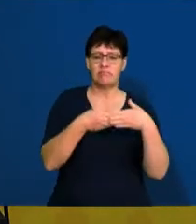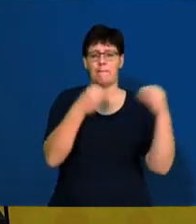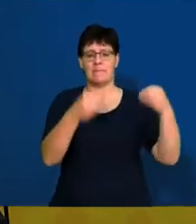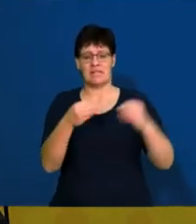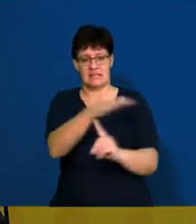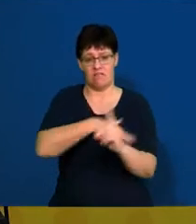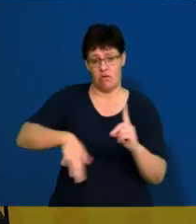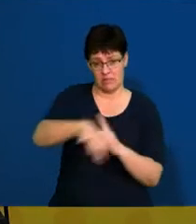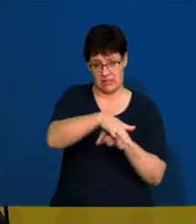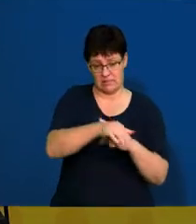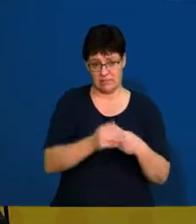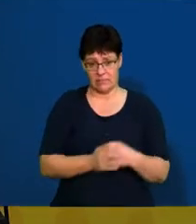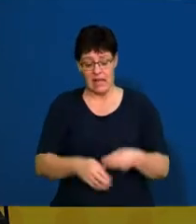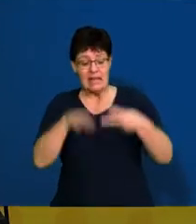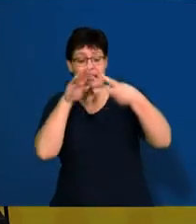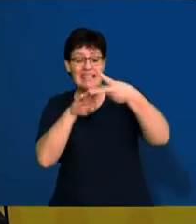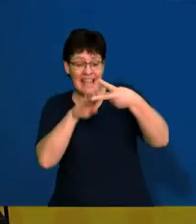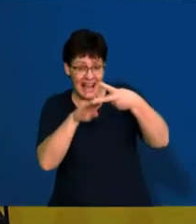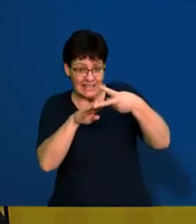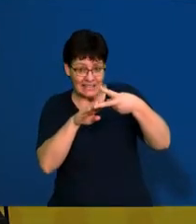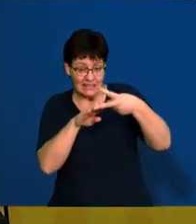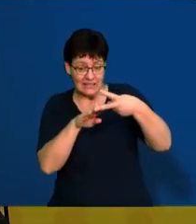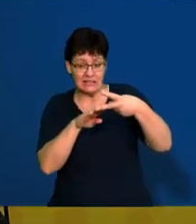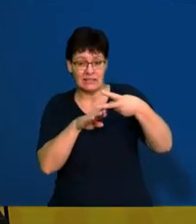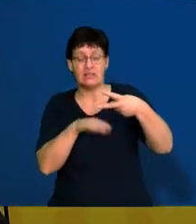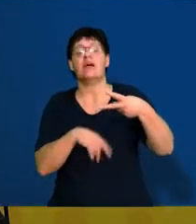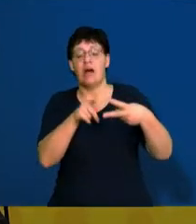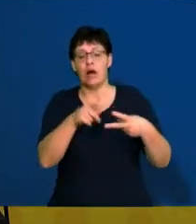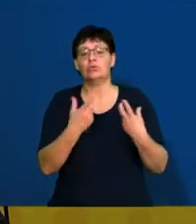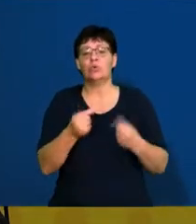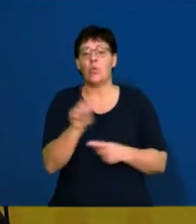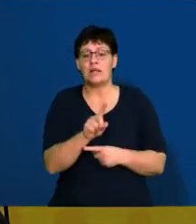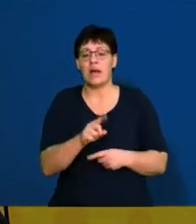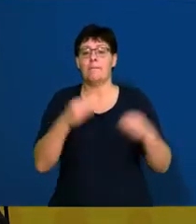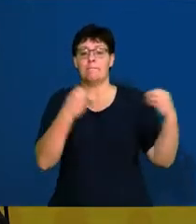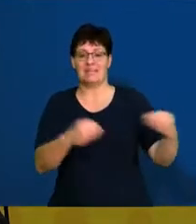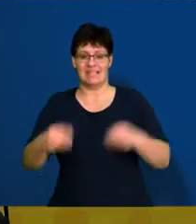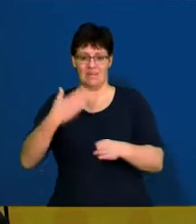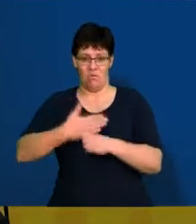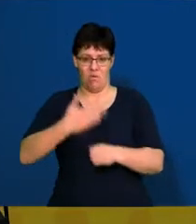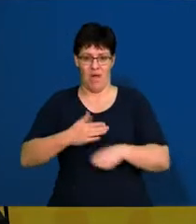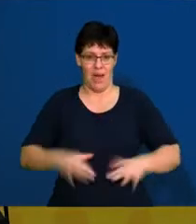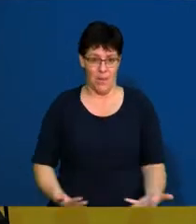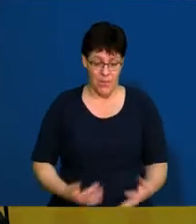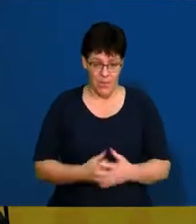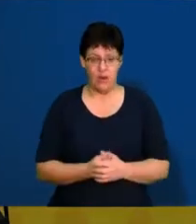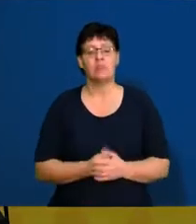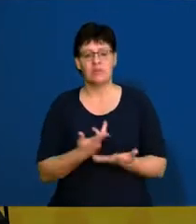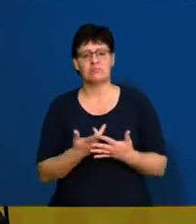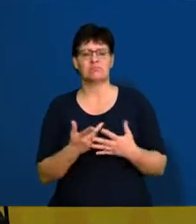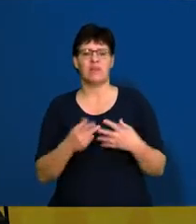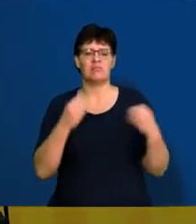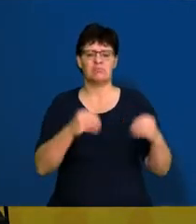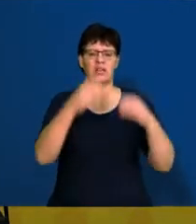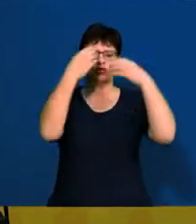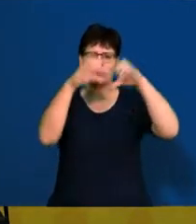business environments. The second question will have to do with business operations and that will relate to all